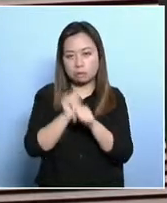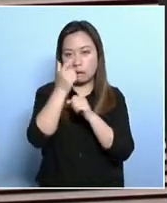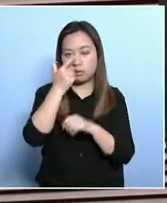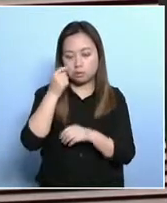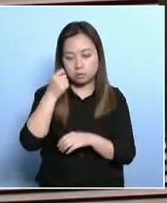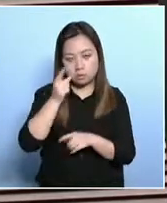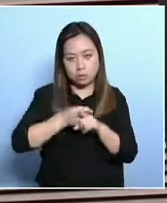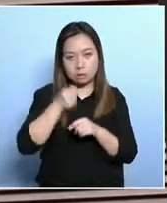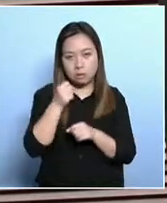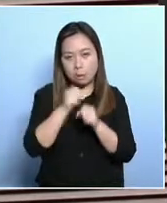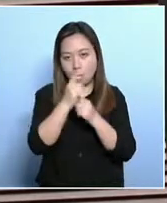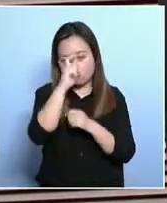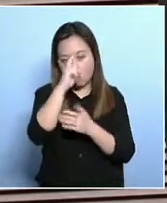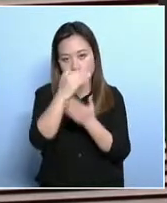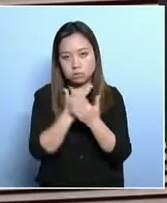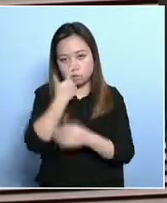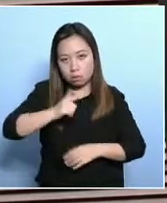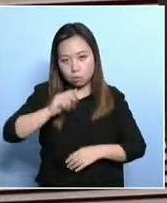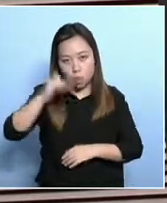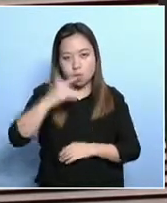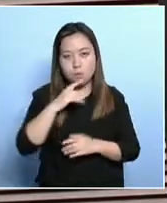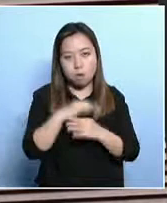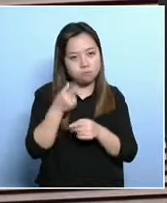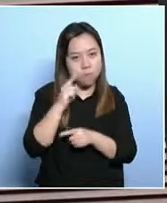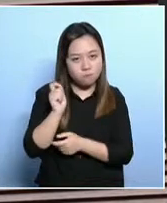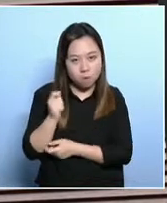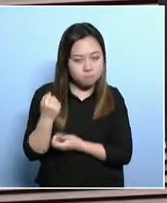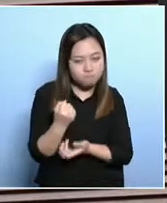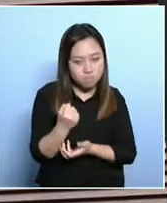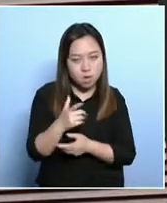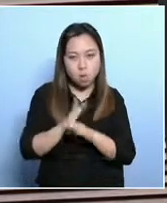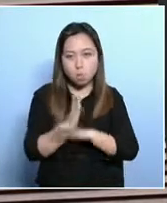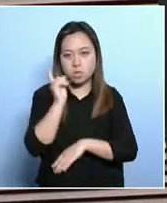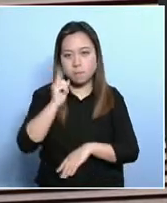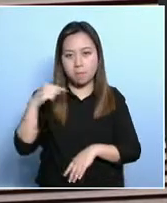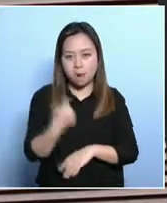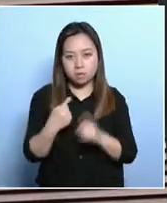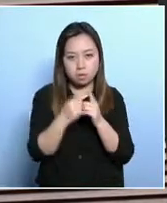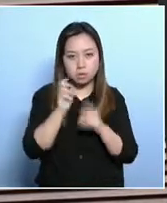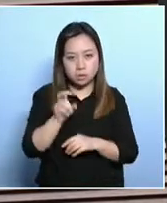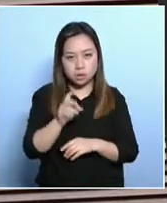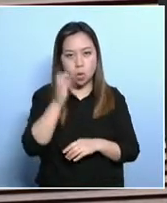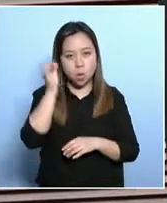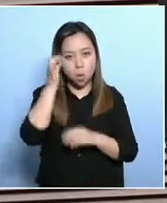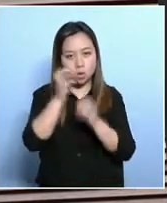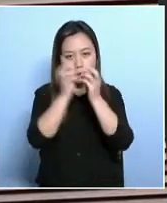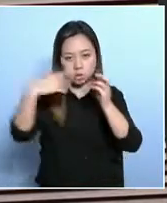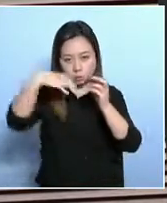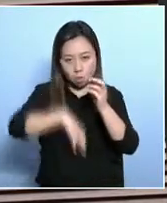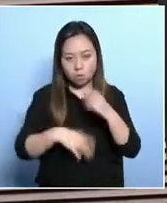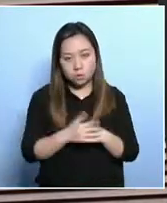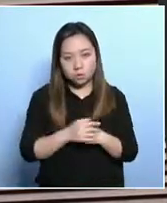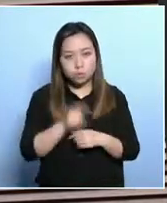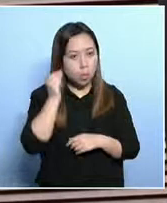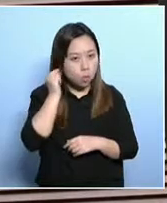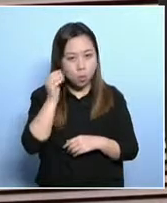there is a new high in the number of poor. Over 1 million live